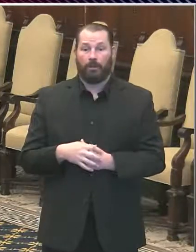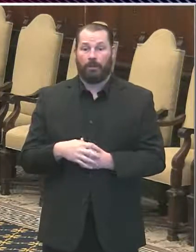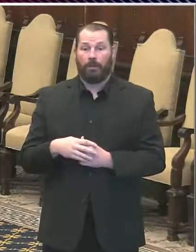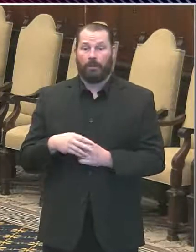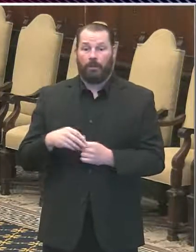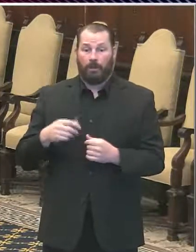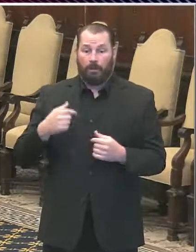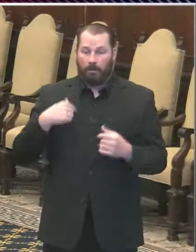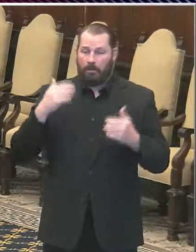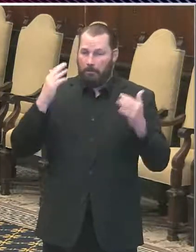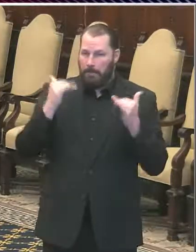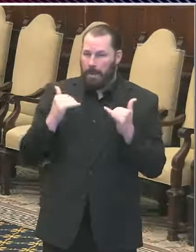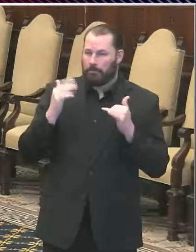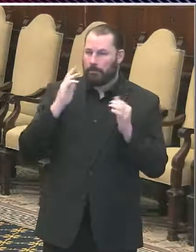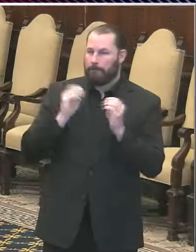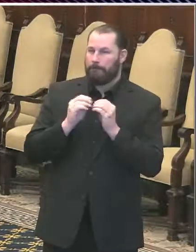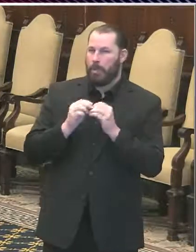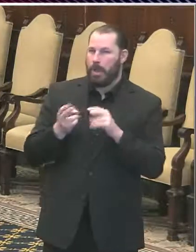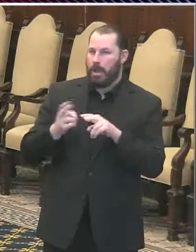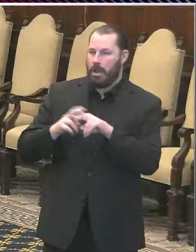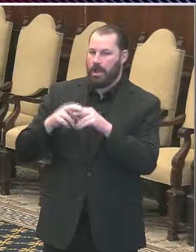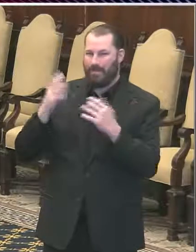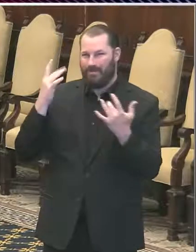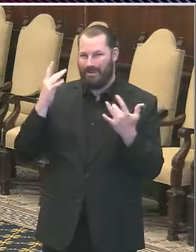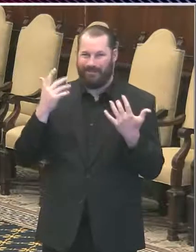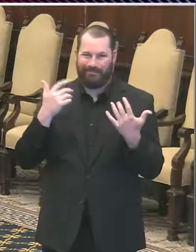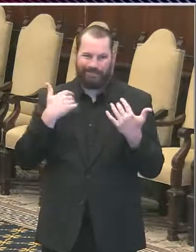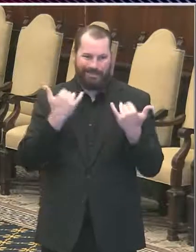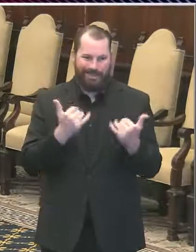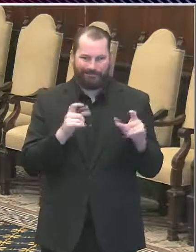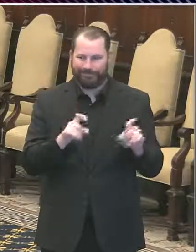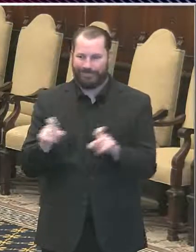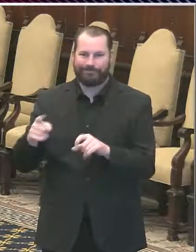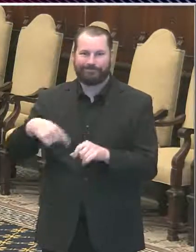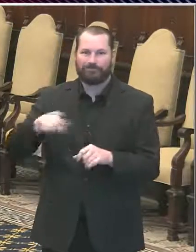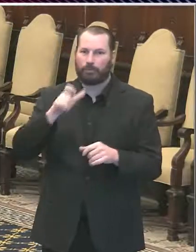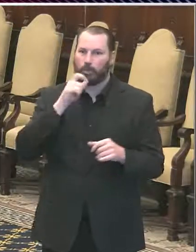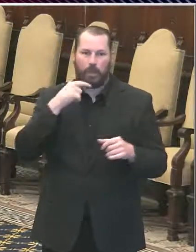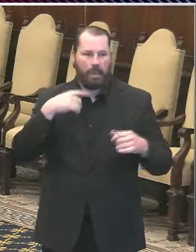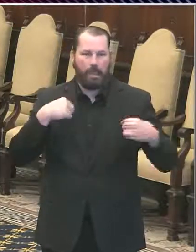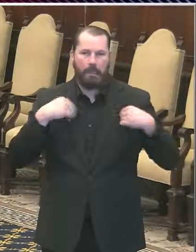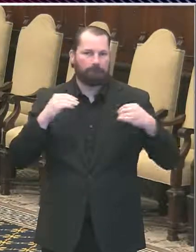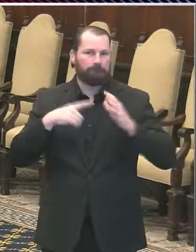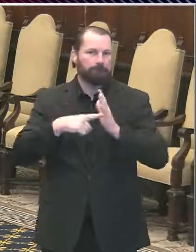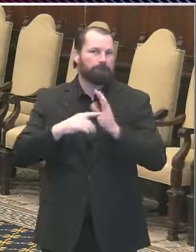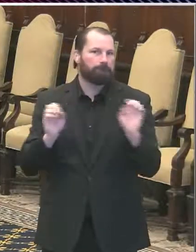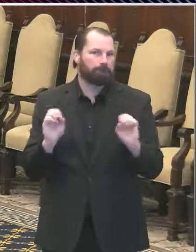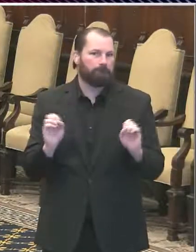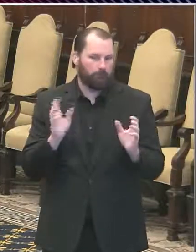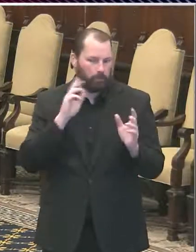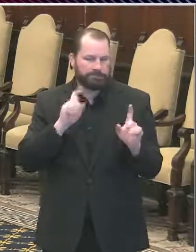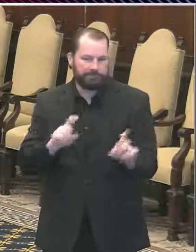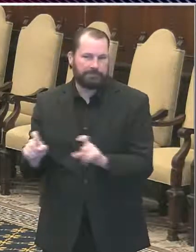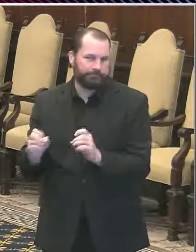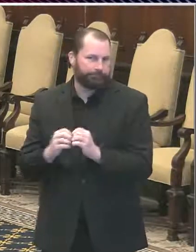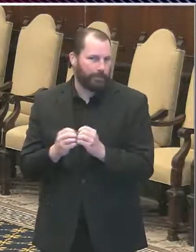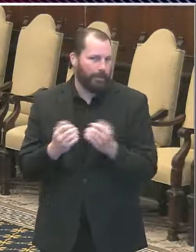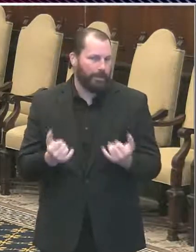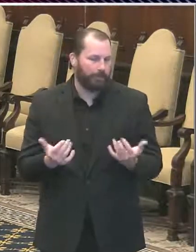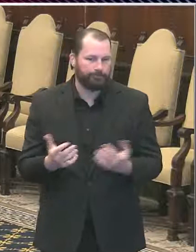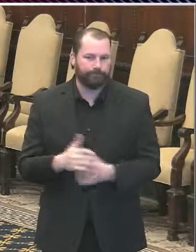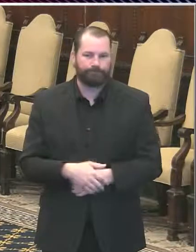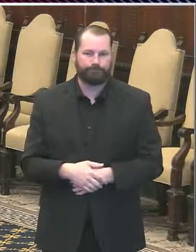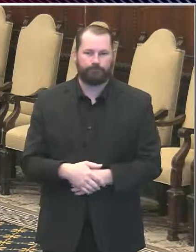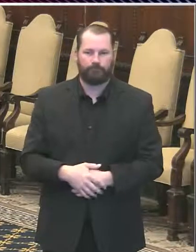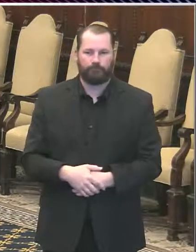there are, but we expect that number will go up with that. Likewise, with more screening taking place in nursing homes, we may pick up cases we're not currently diagnosing.